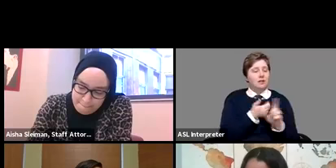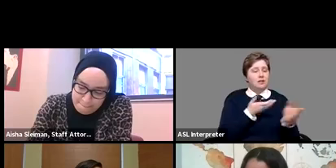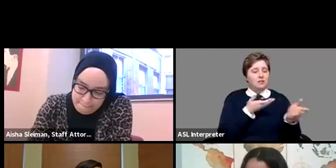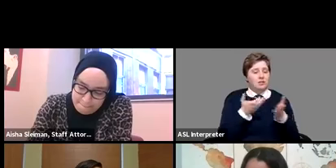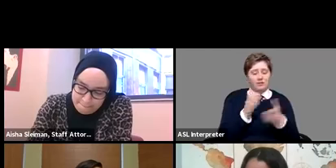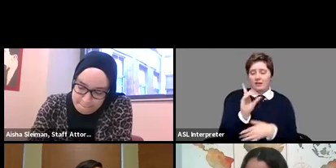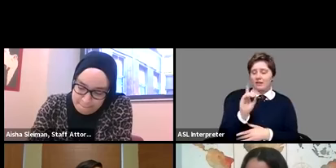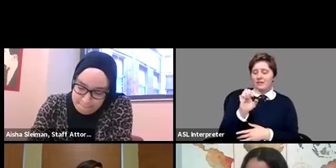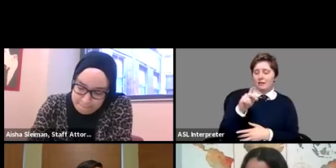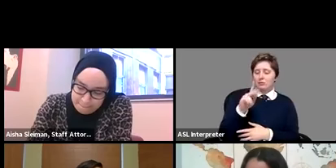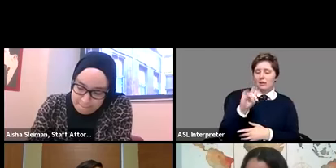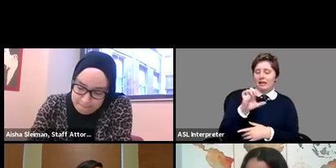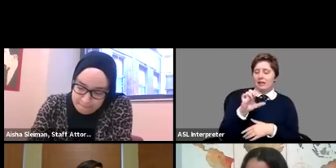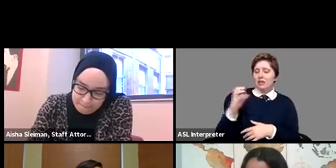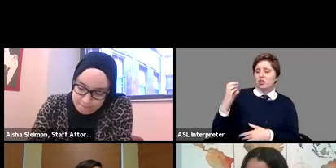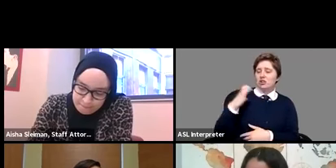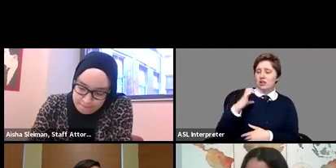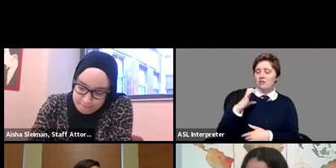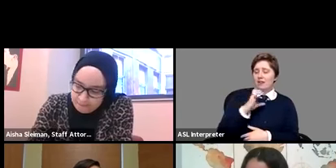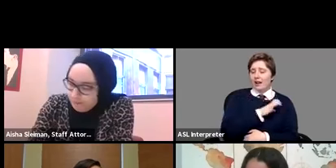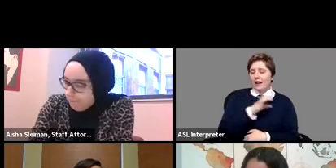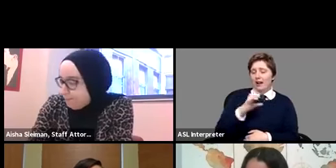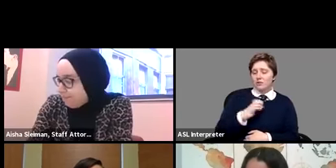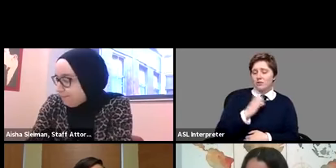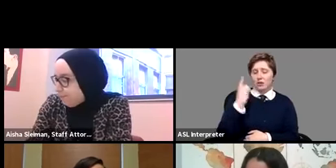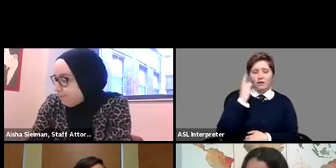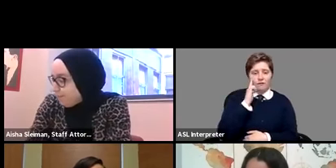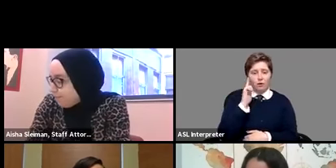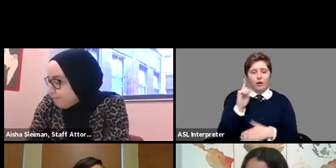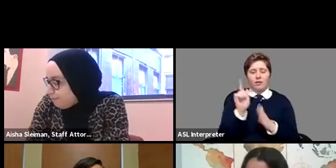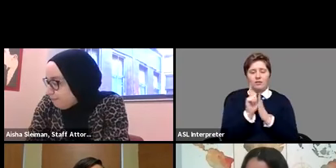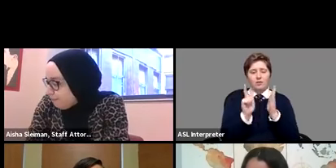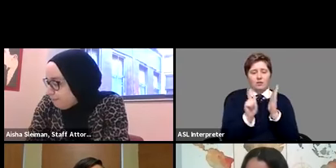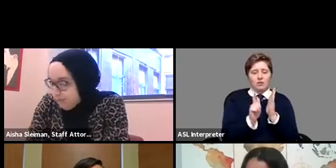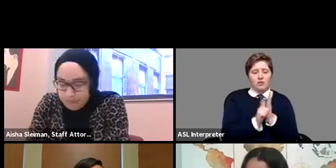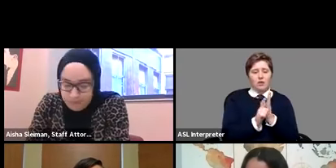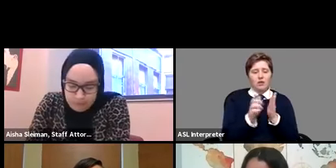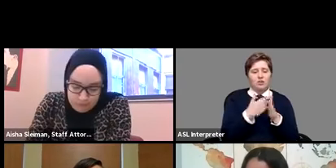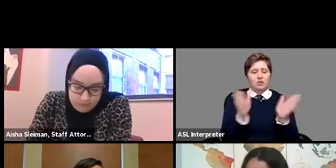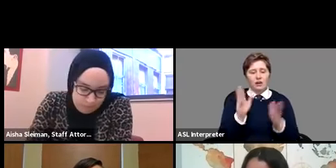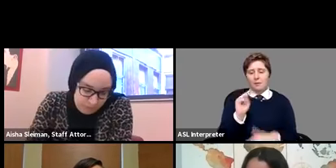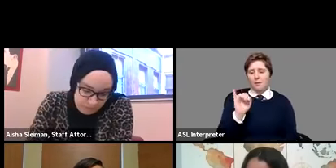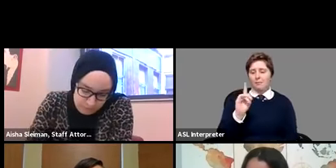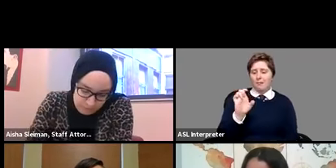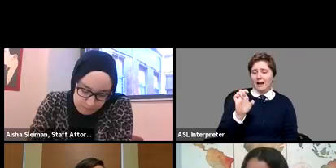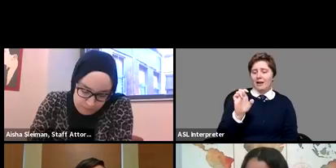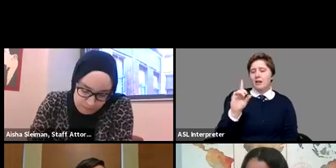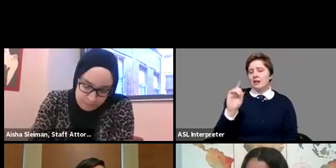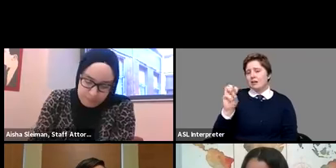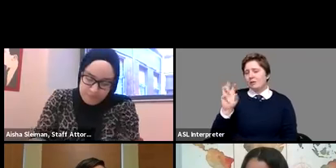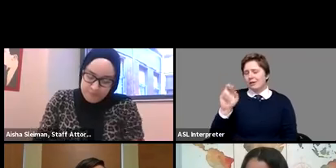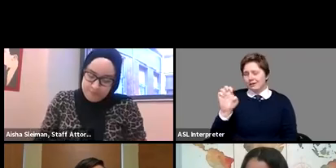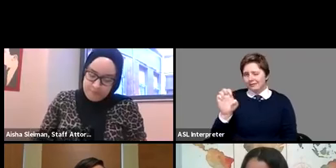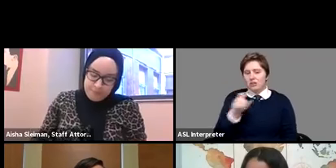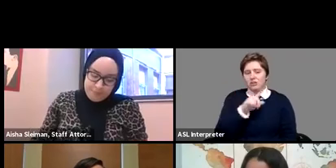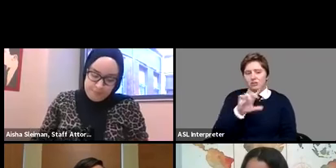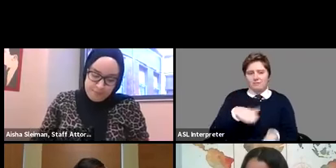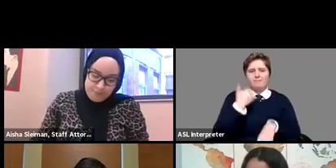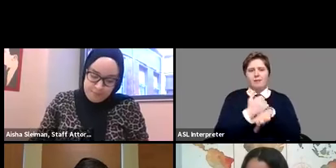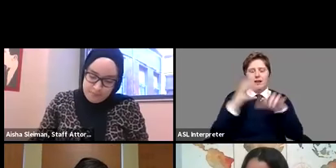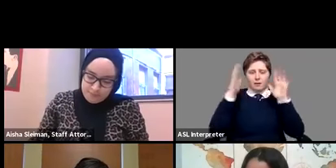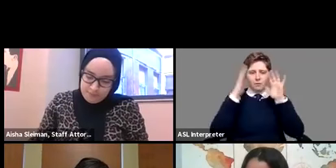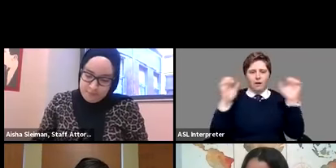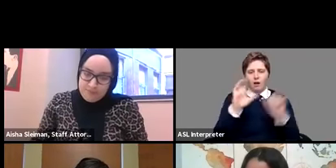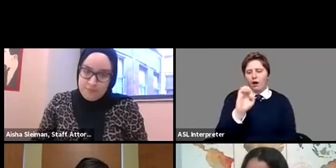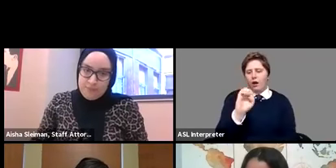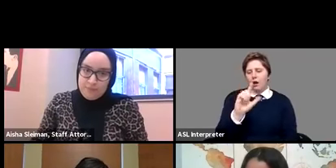deputy chief counsel for attorney general mike dewine she is the founder and president of the olive